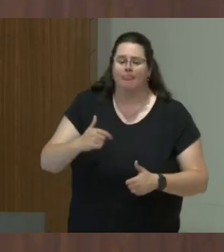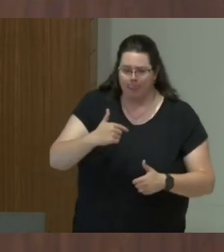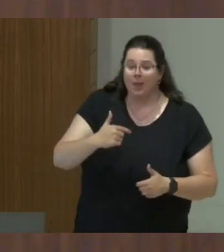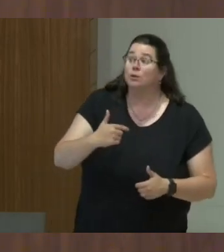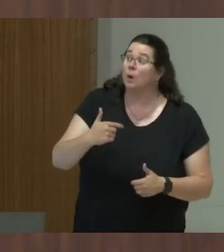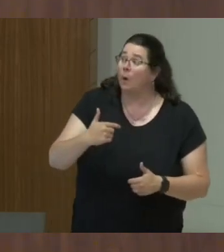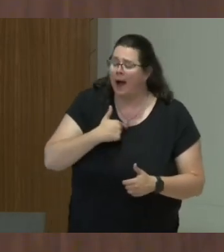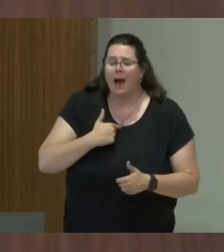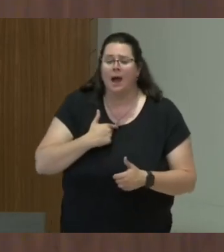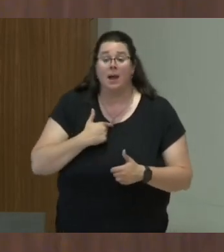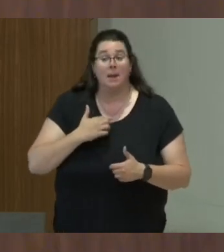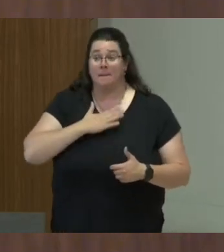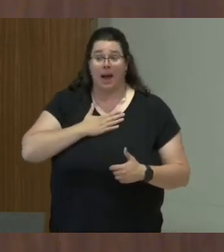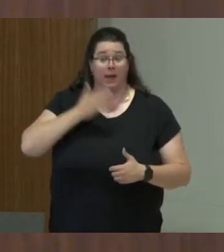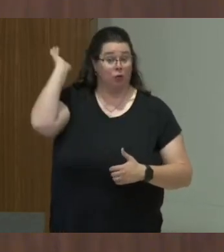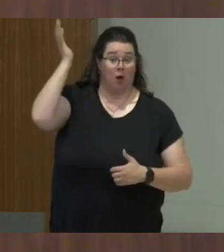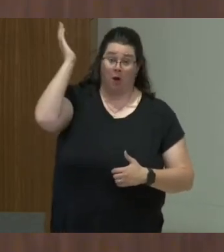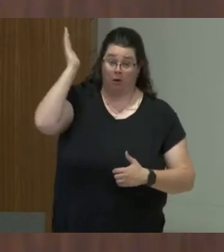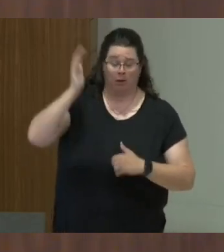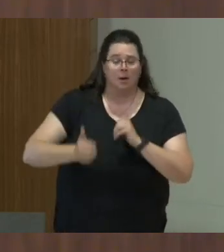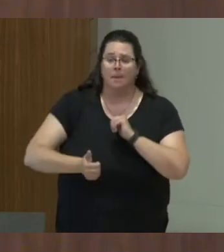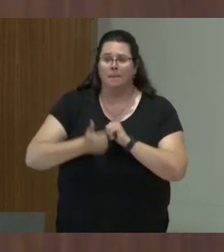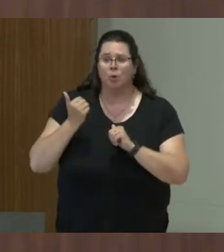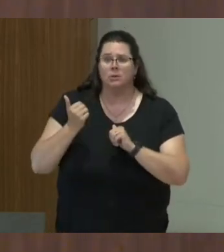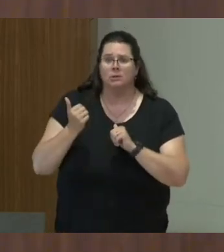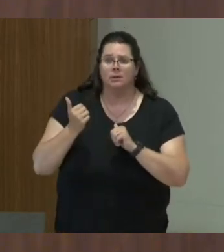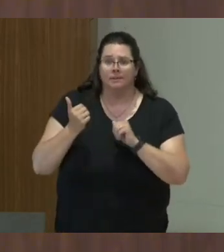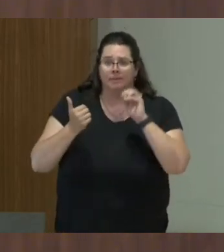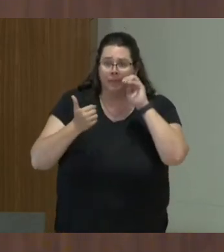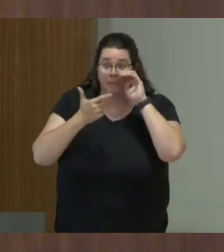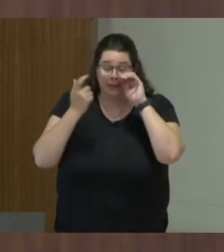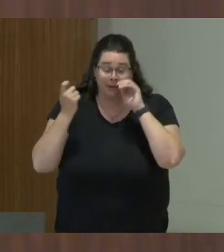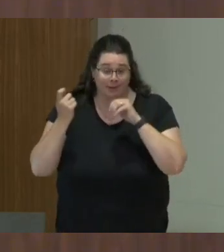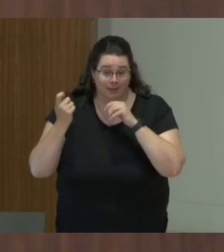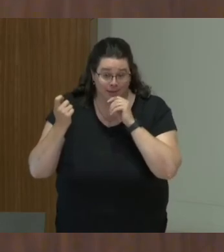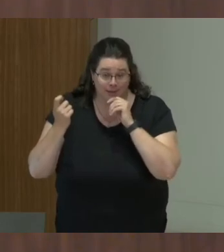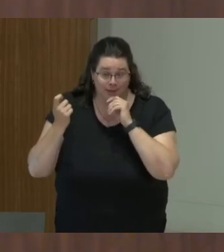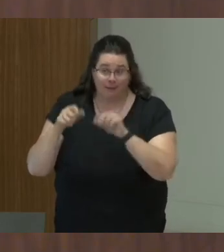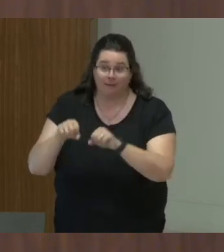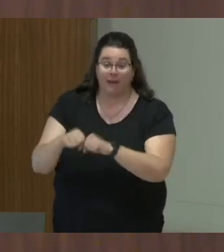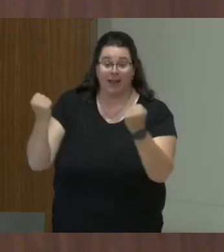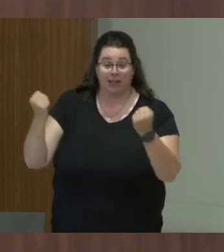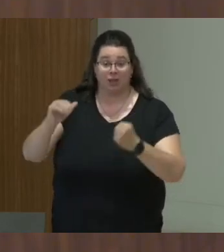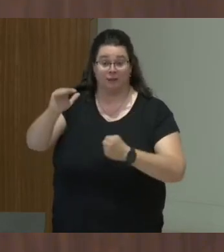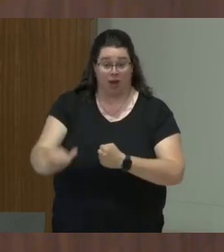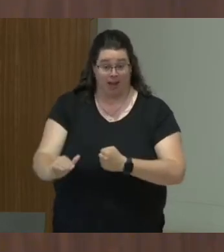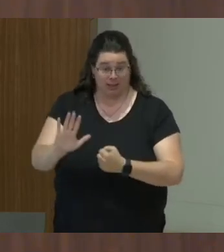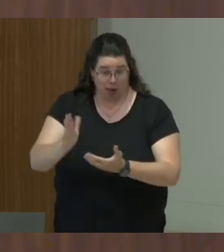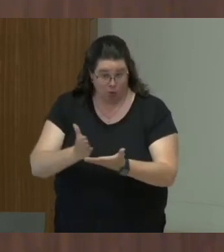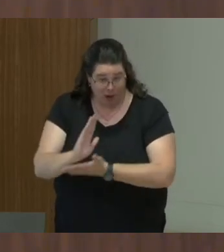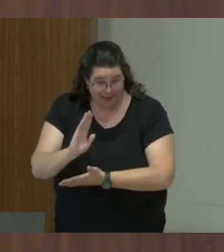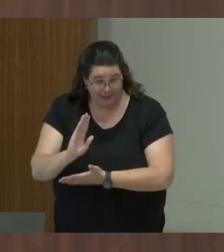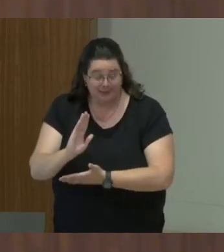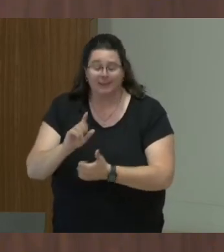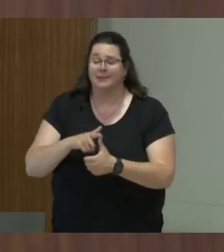how, because of certain violation of the child rights policies